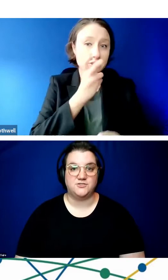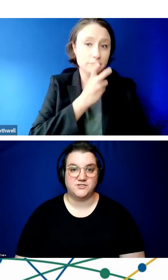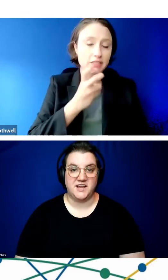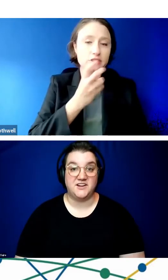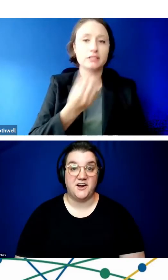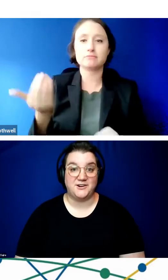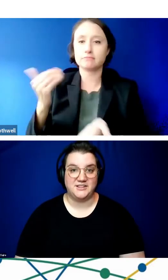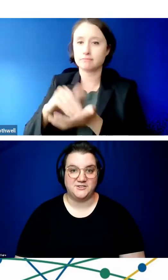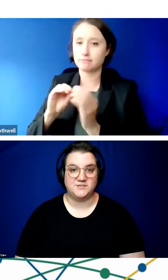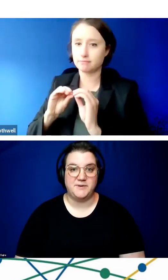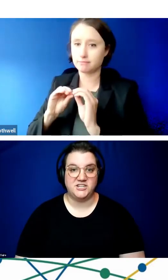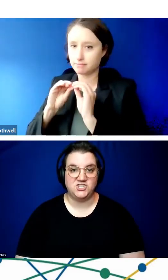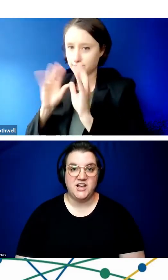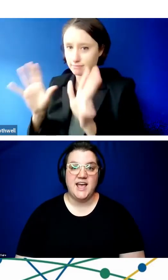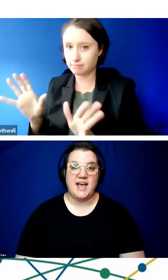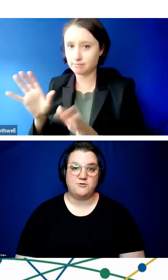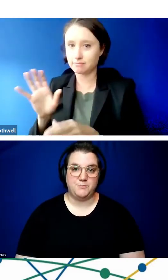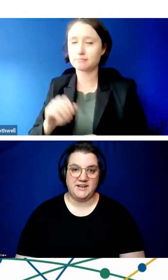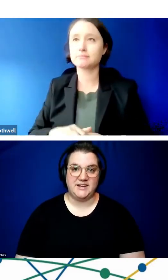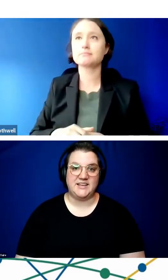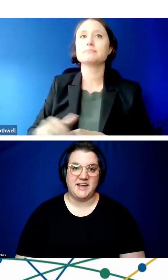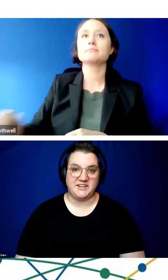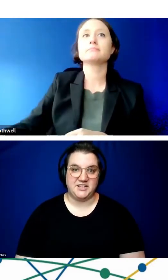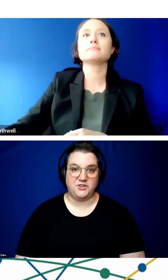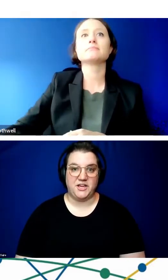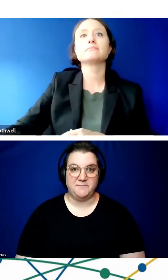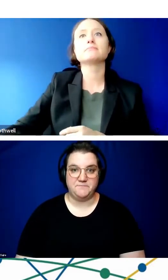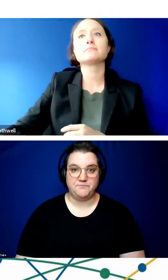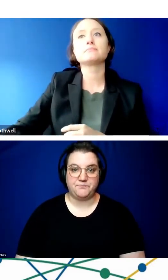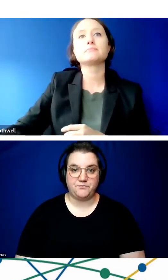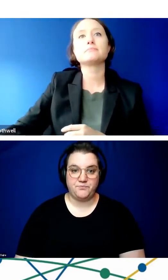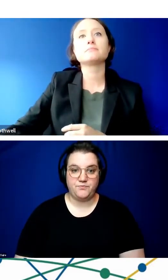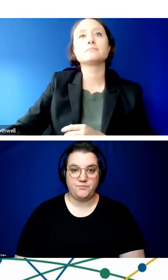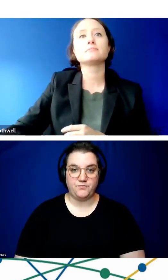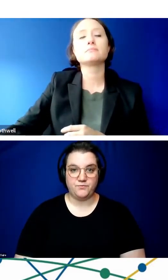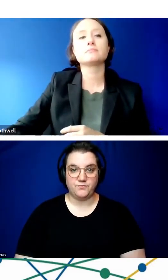trained to understand unclear speech and repeat it again clearly.